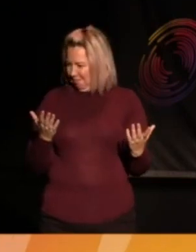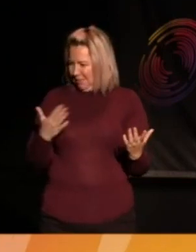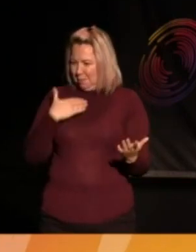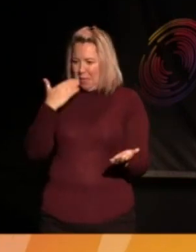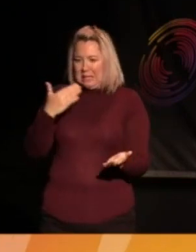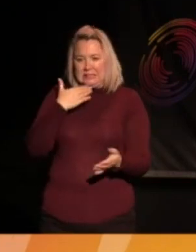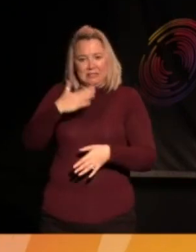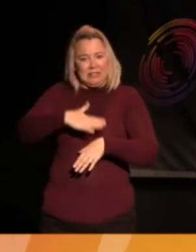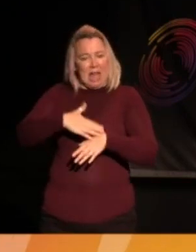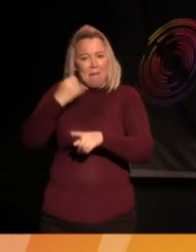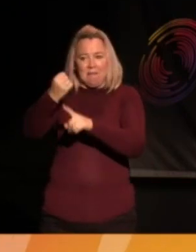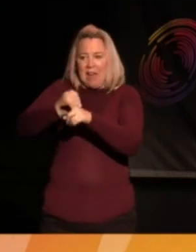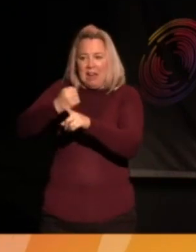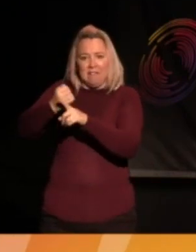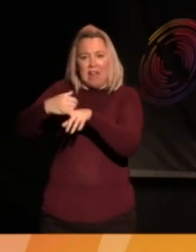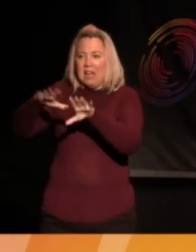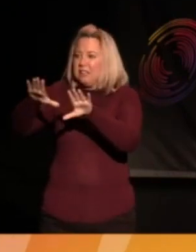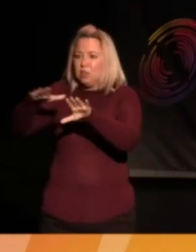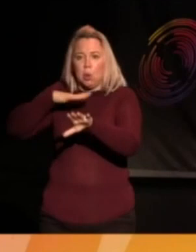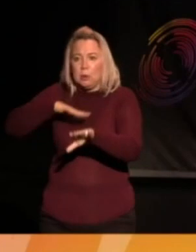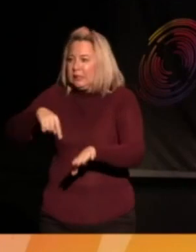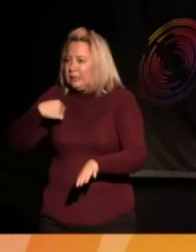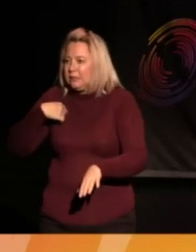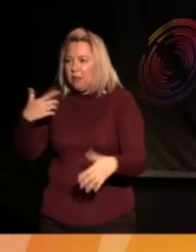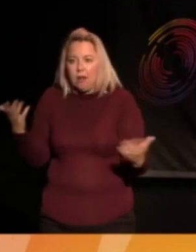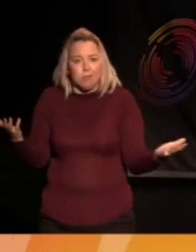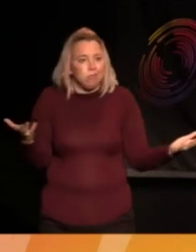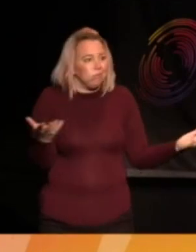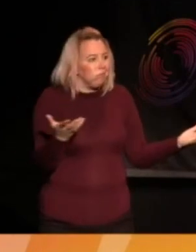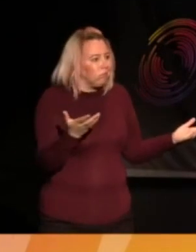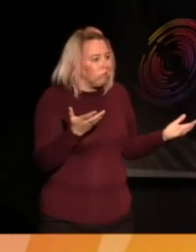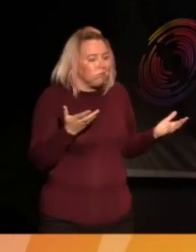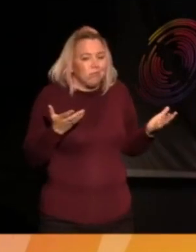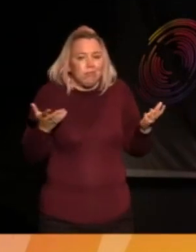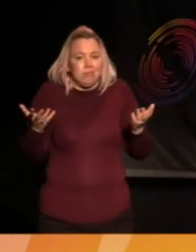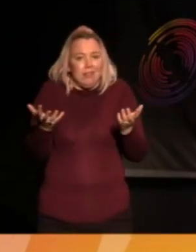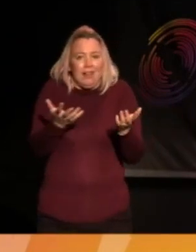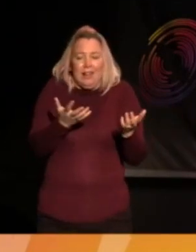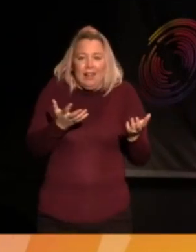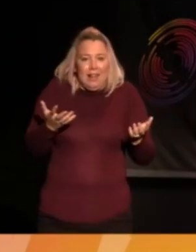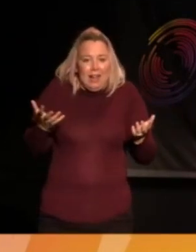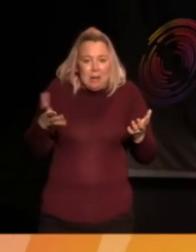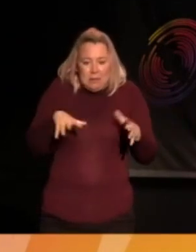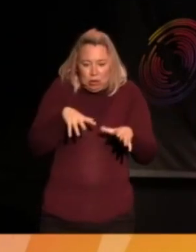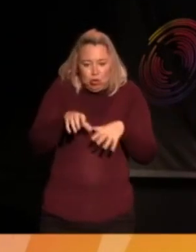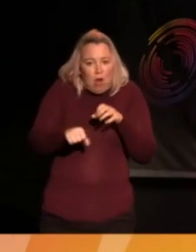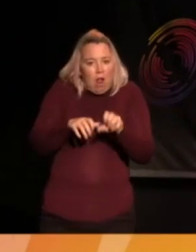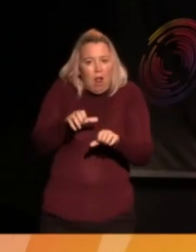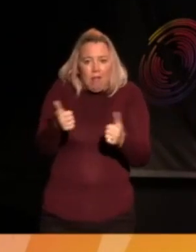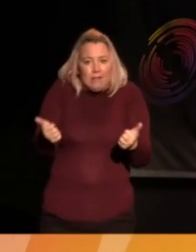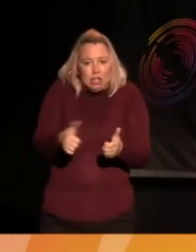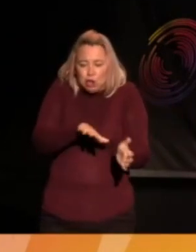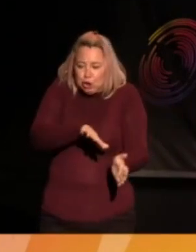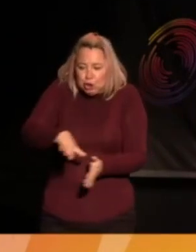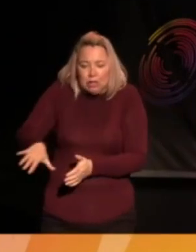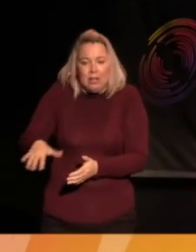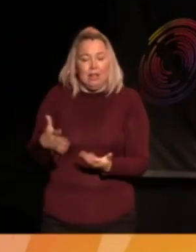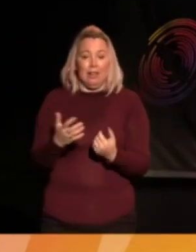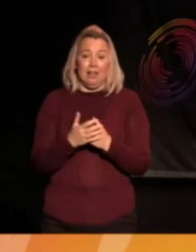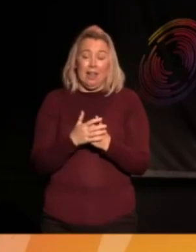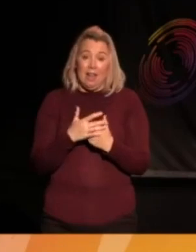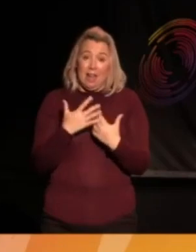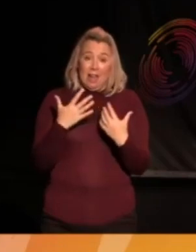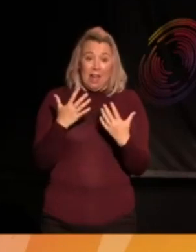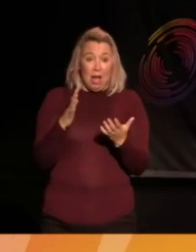I mean, that's an interesting thing, isn't it, with the kind of capacity to struggle. I mean, you know, obviously there's joy